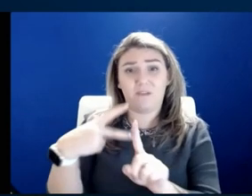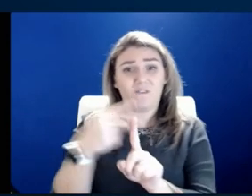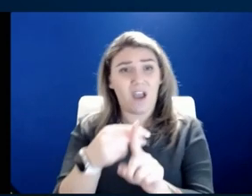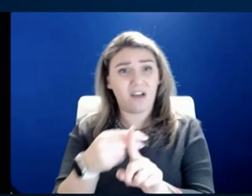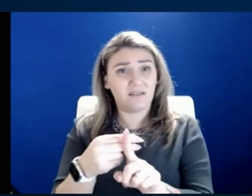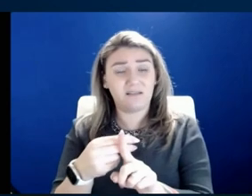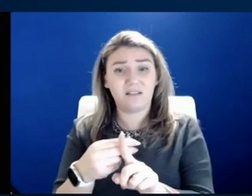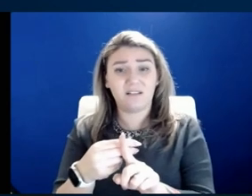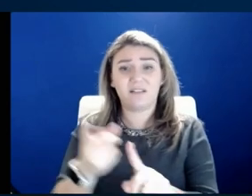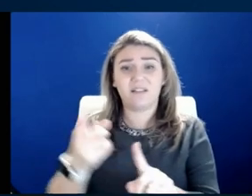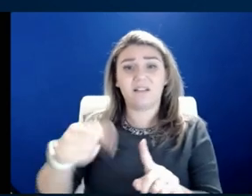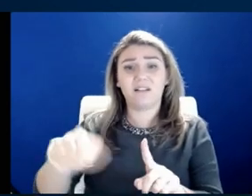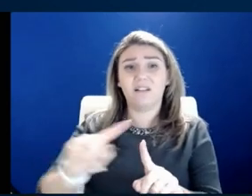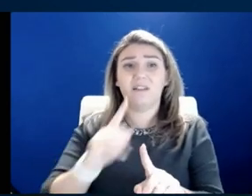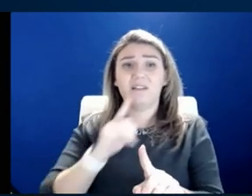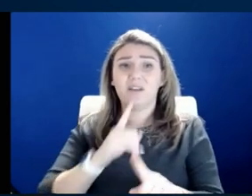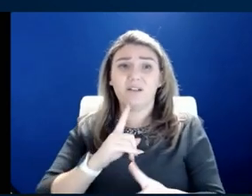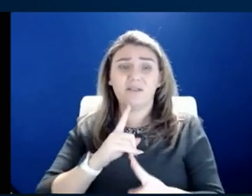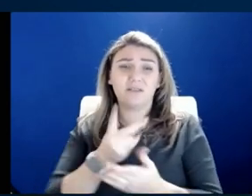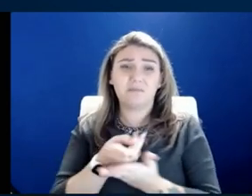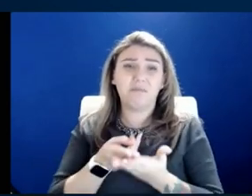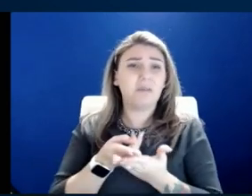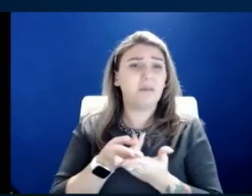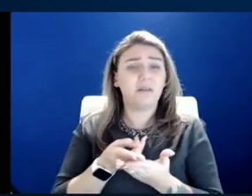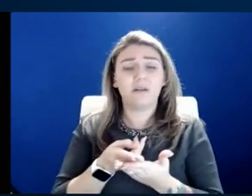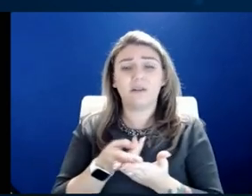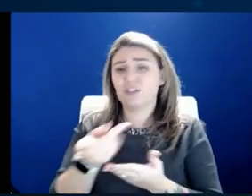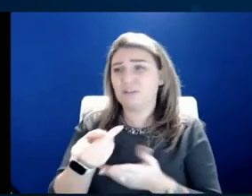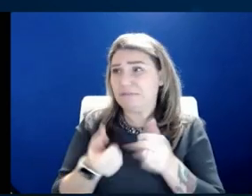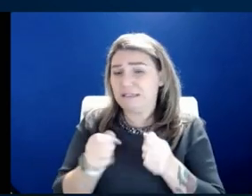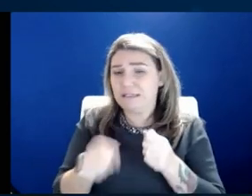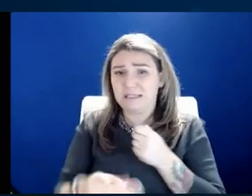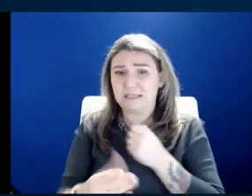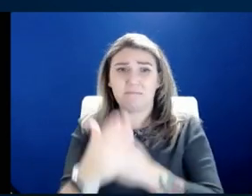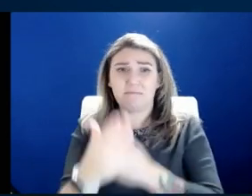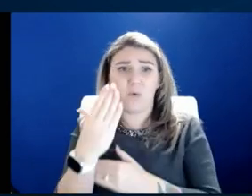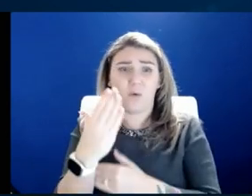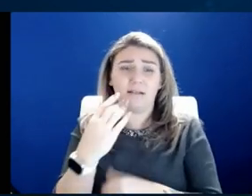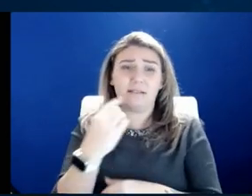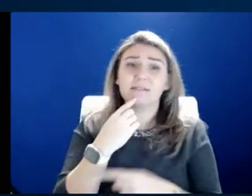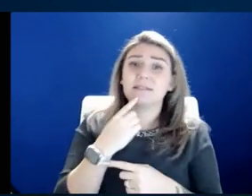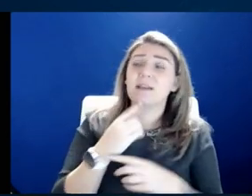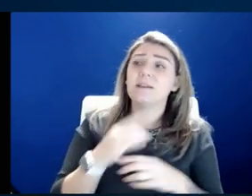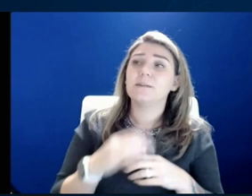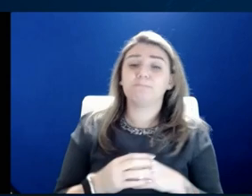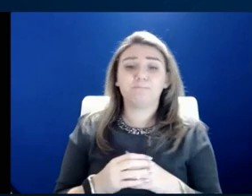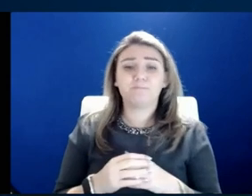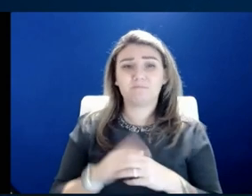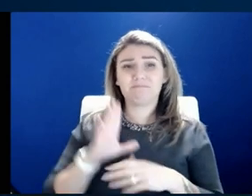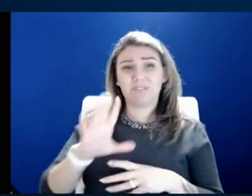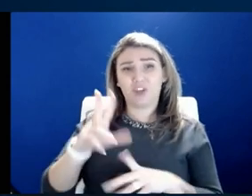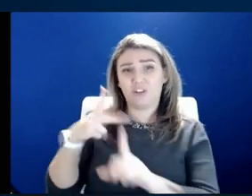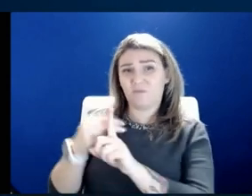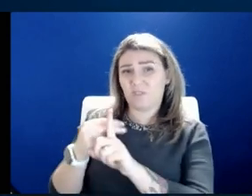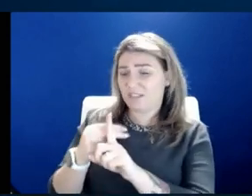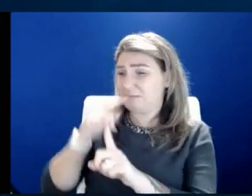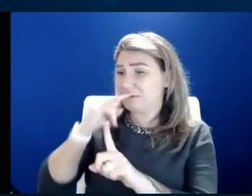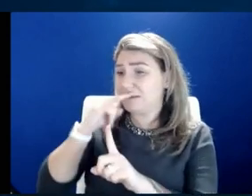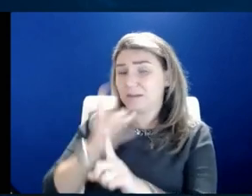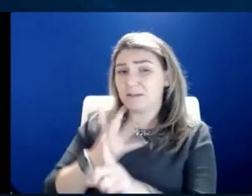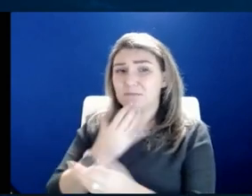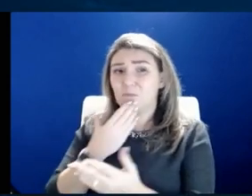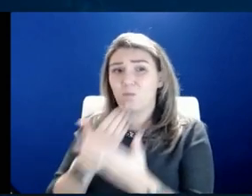kind of down and out right now. And she just texted me this morning saying how her vaccinated child is doing well, but the